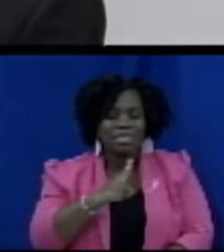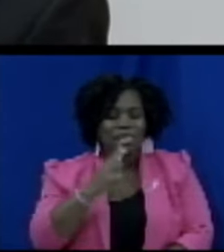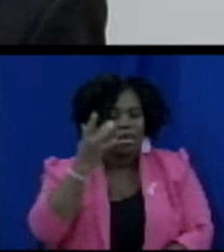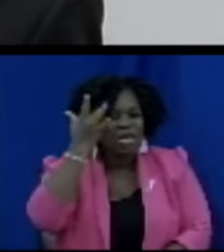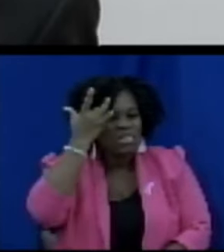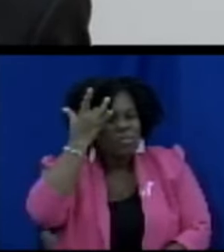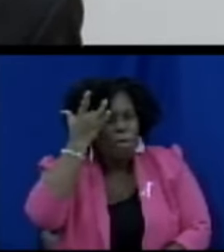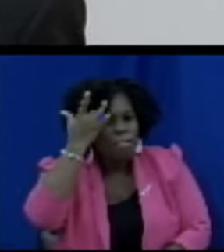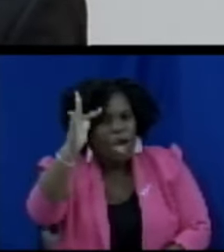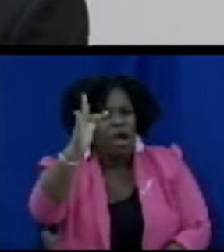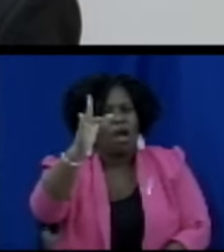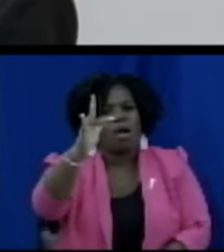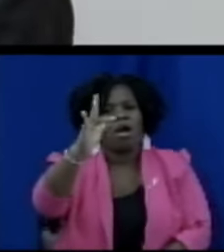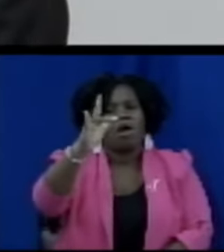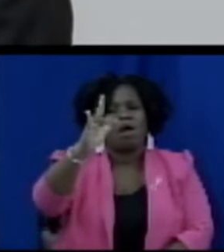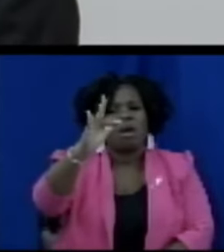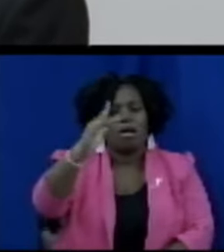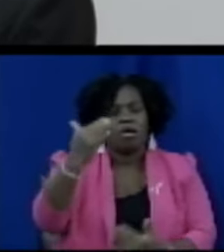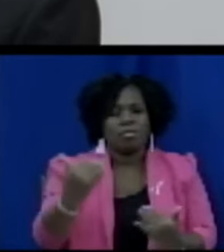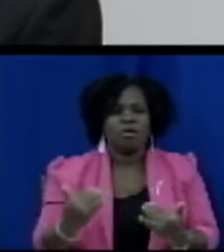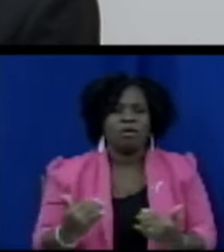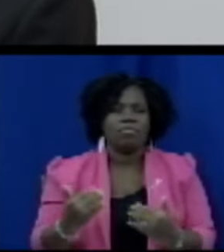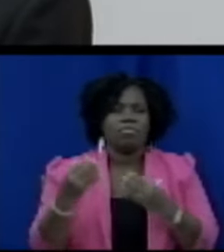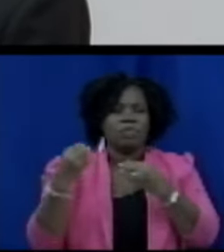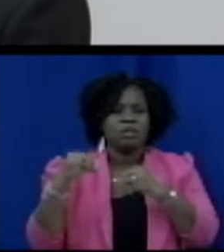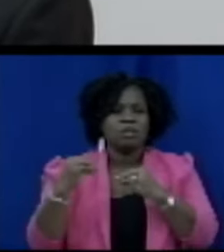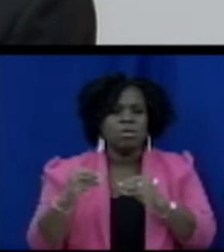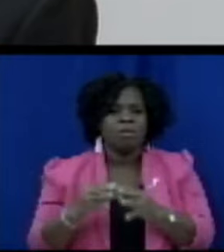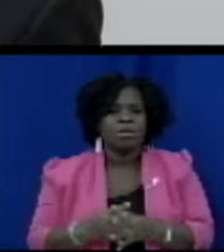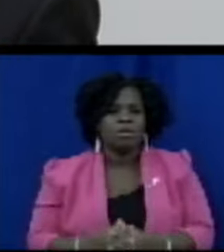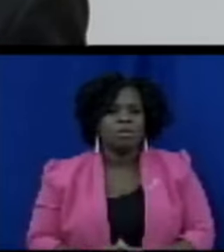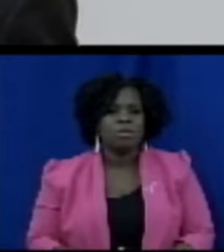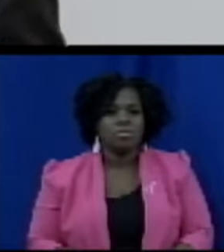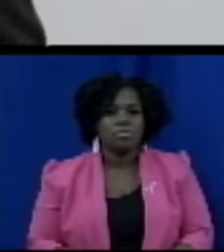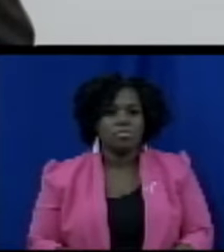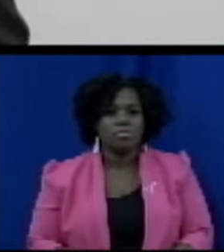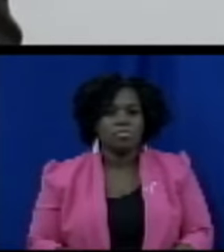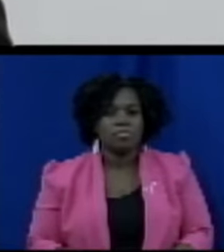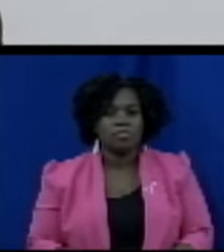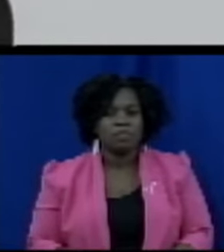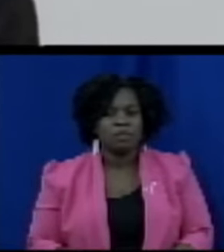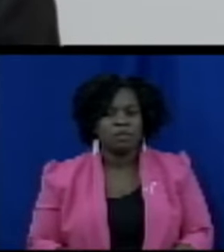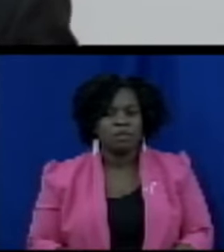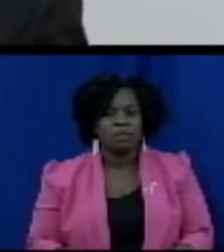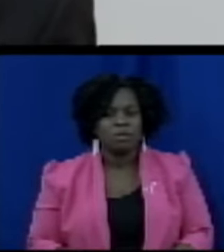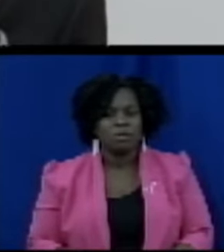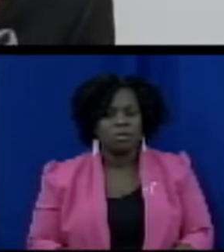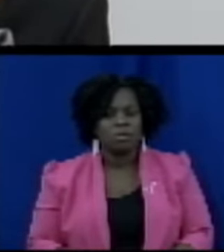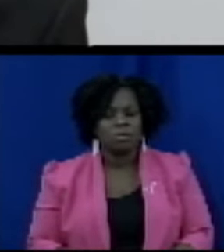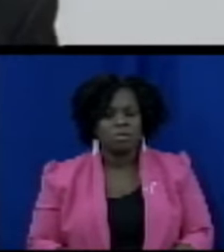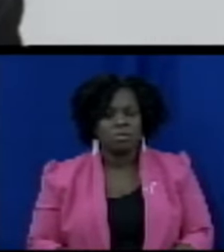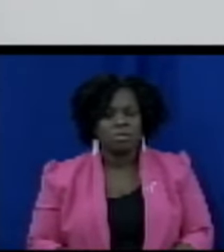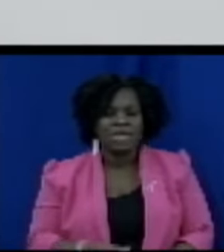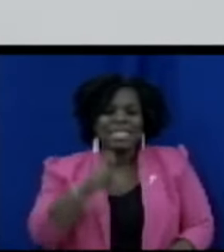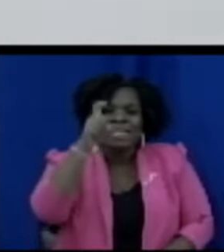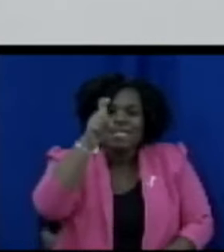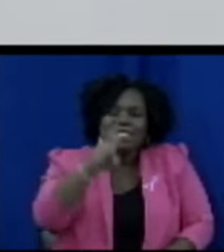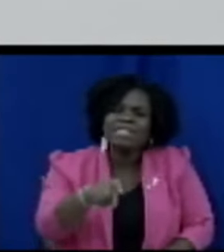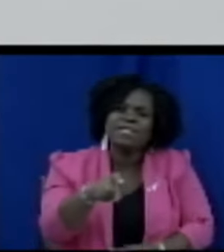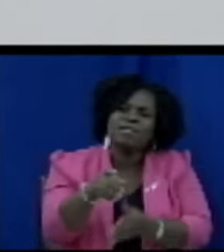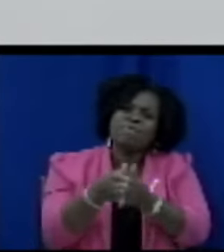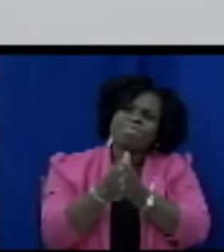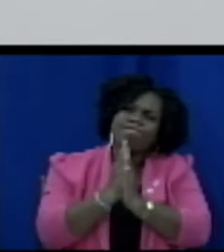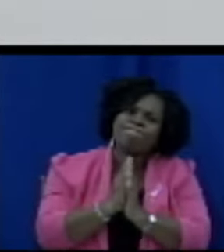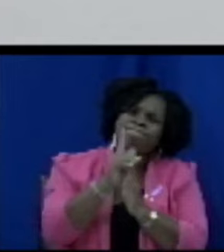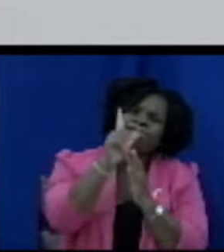or smarter in shopping you have to ask questions and the consumer